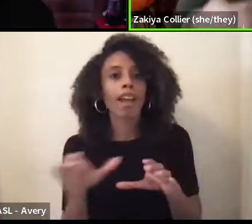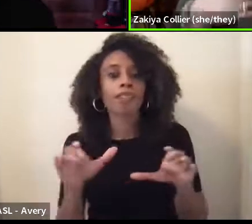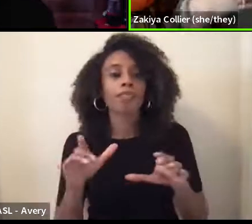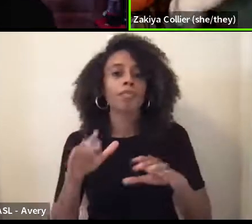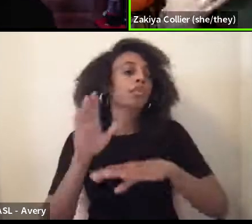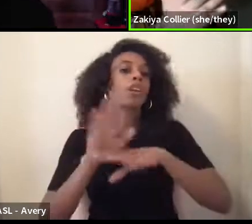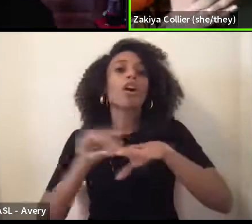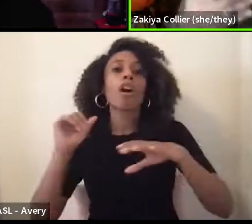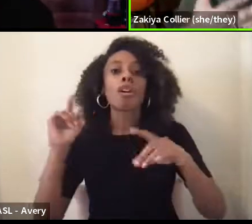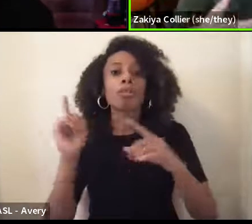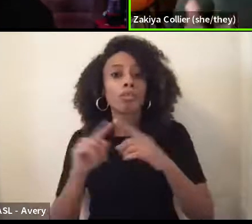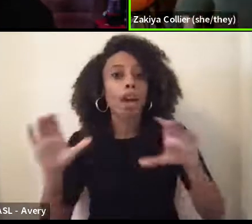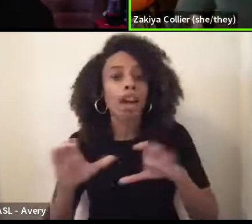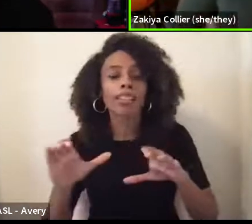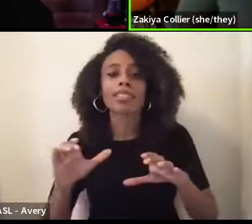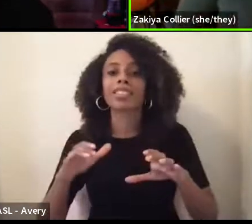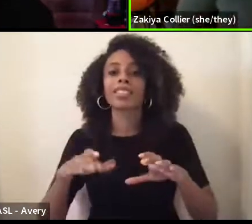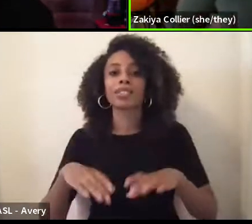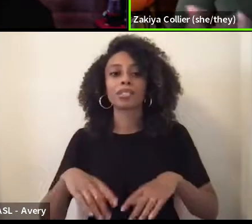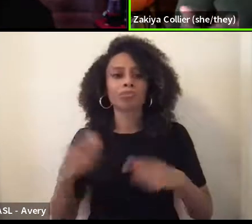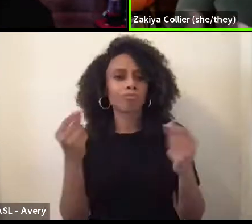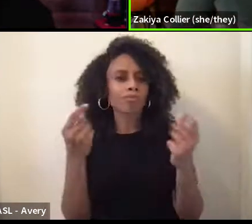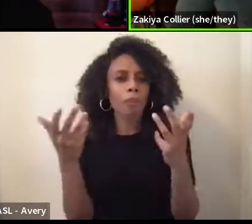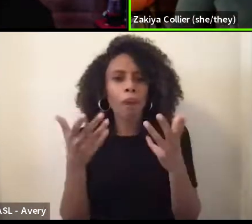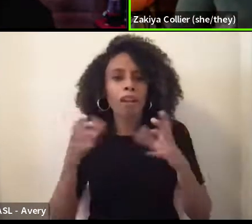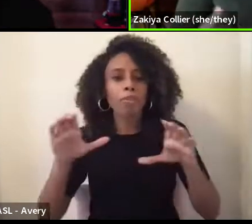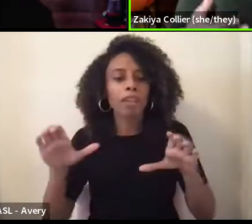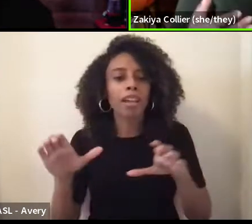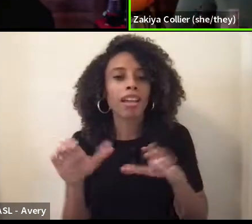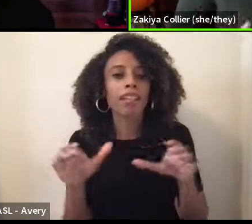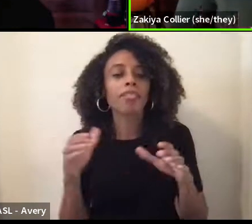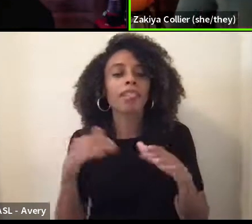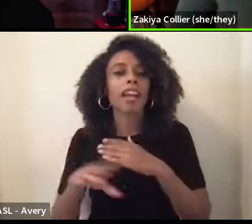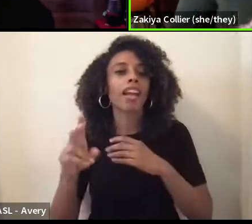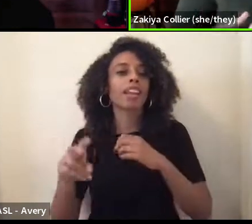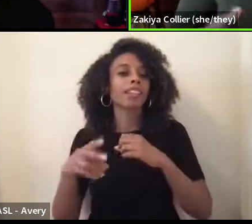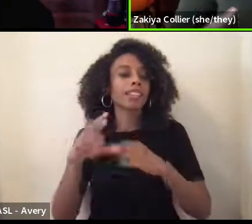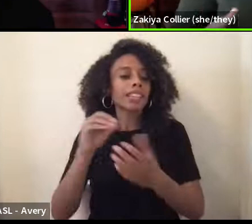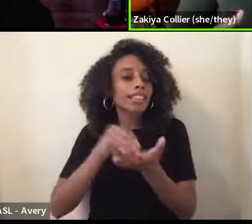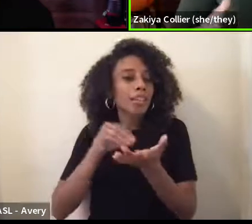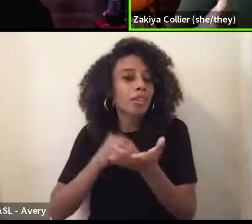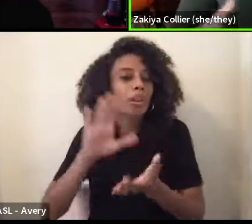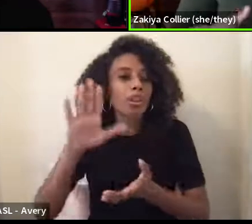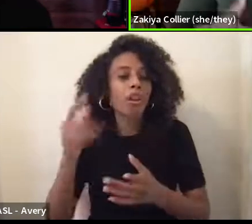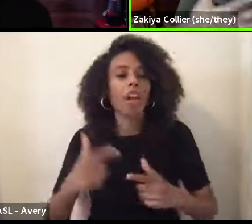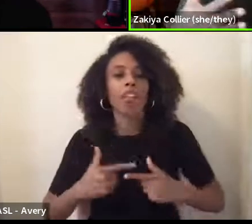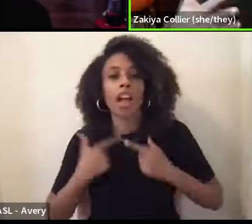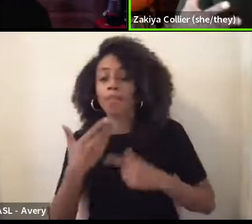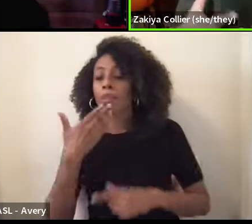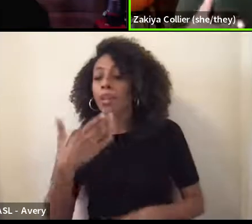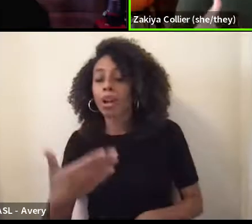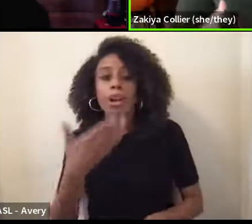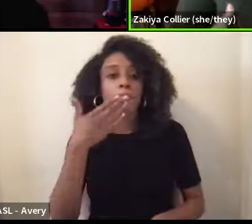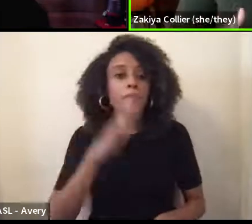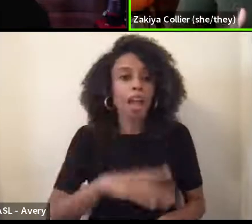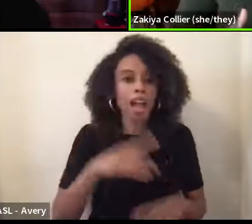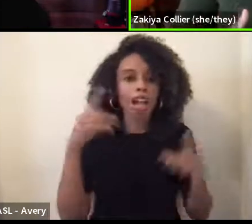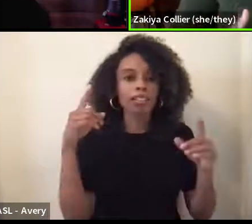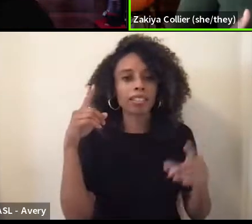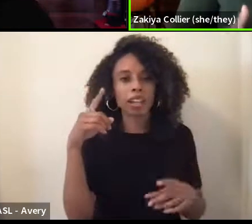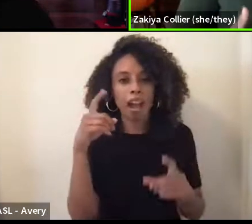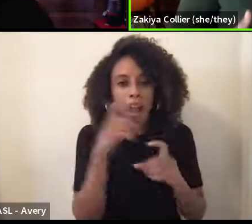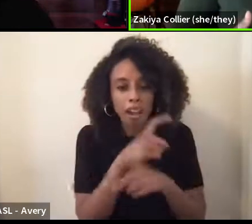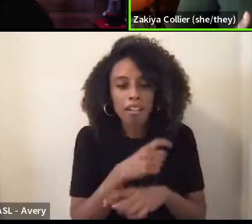action is to like, be active in the documentation of your own life. Good, bad, ugly, state sanctioned violence,